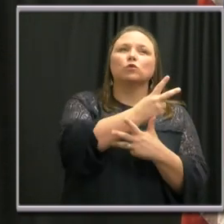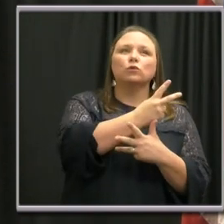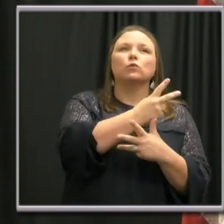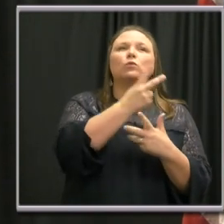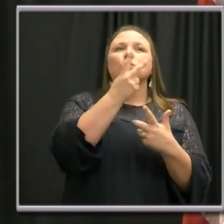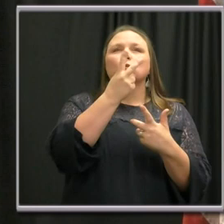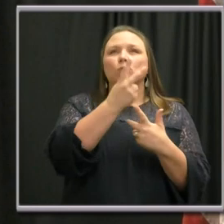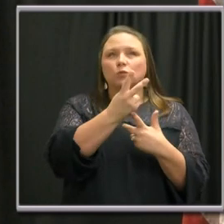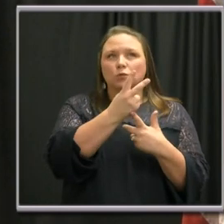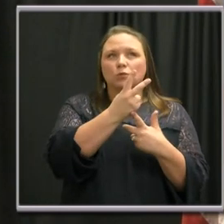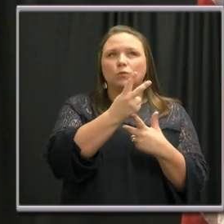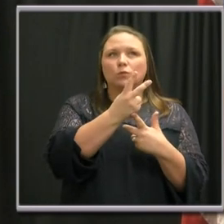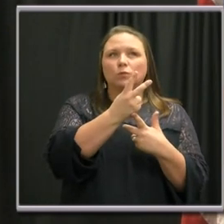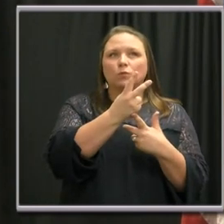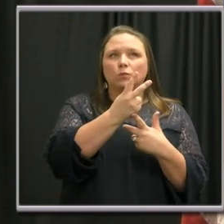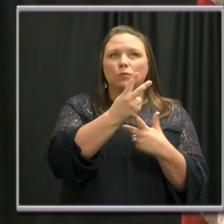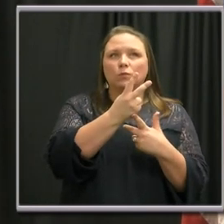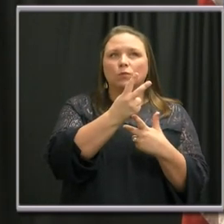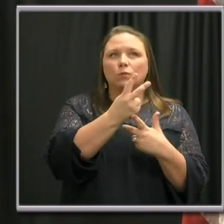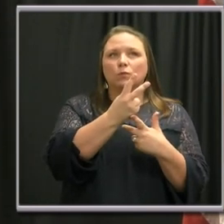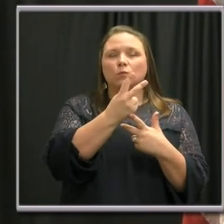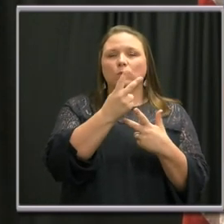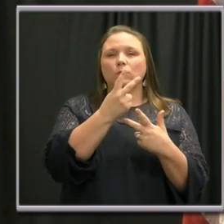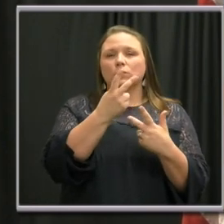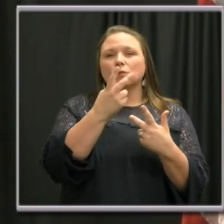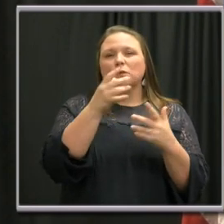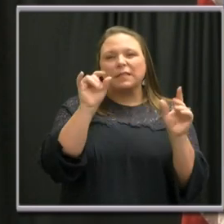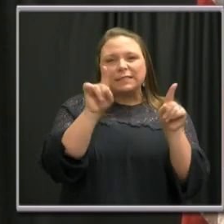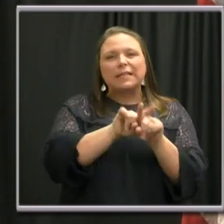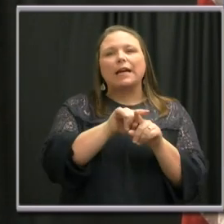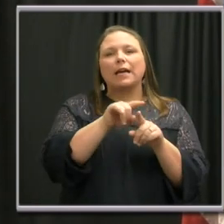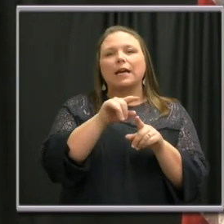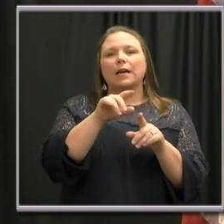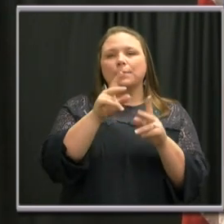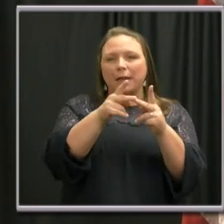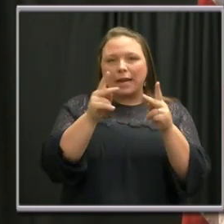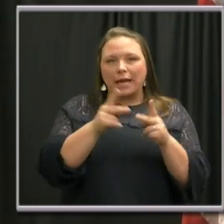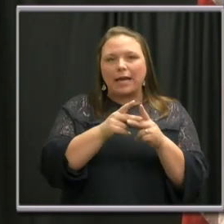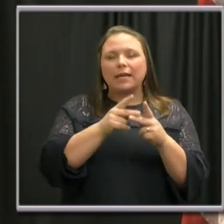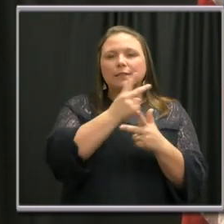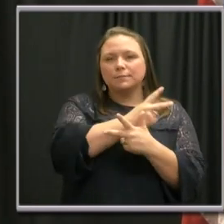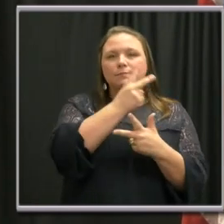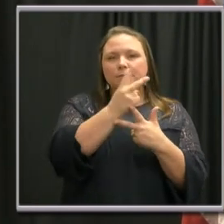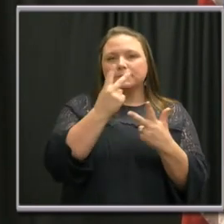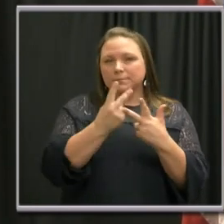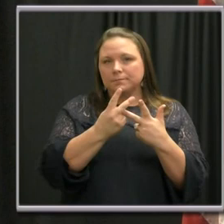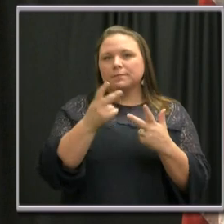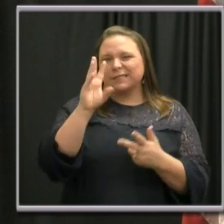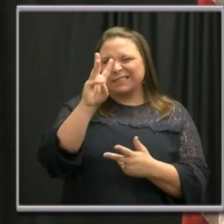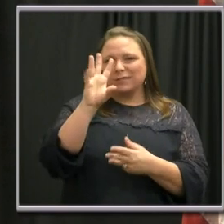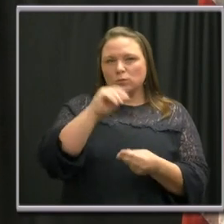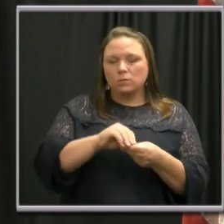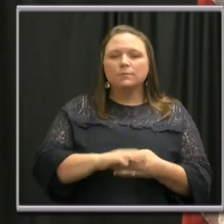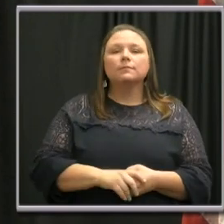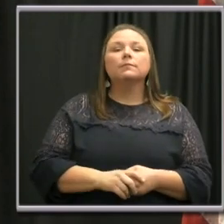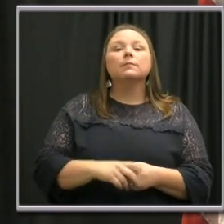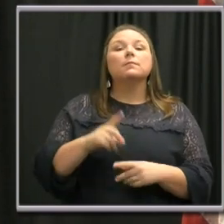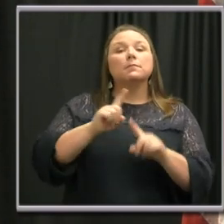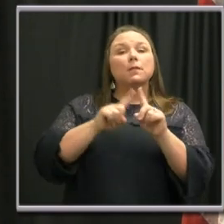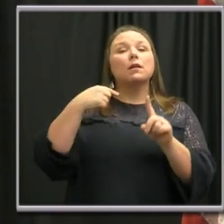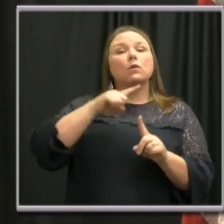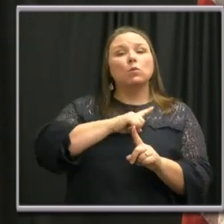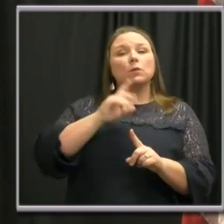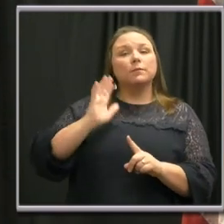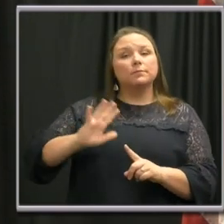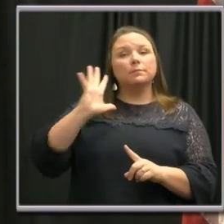those times, so they were like the same franchise, two locations each. As far as we have had